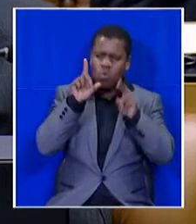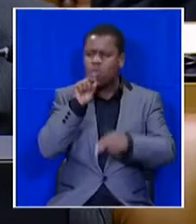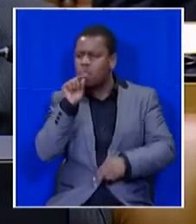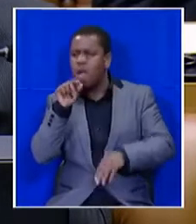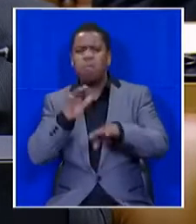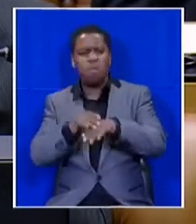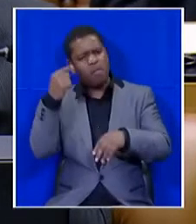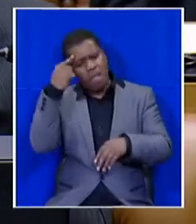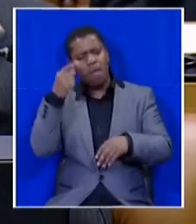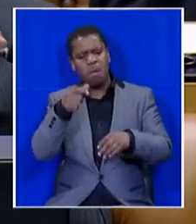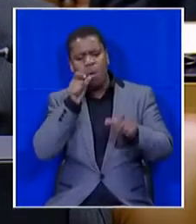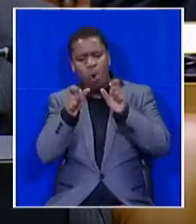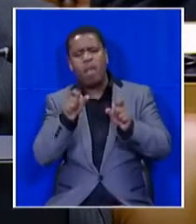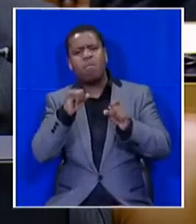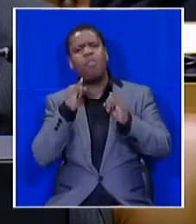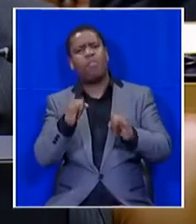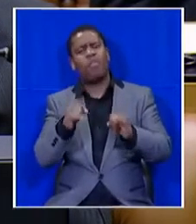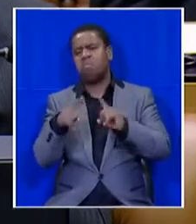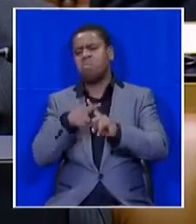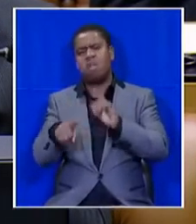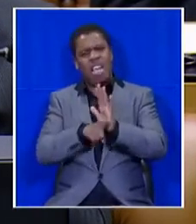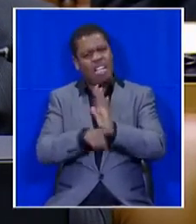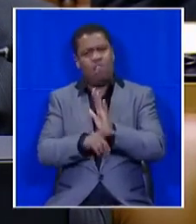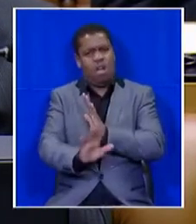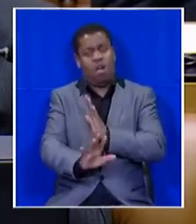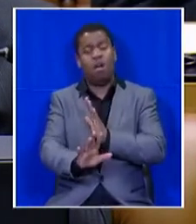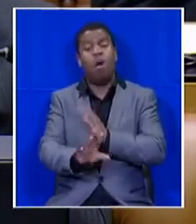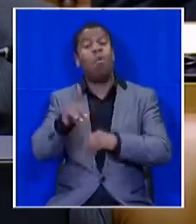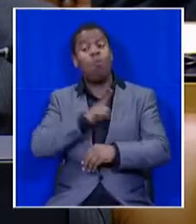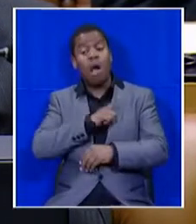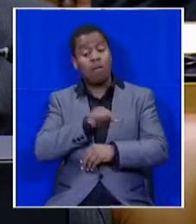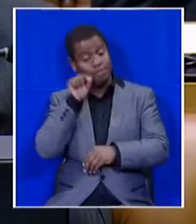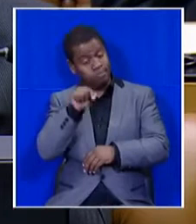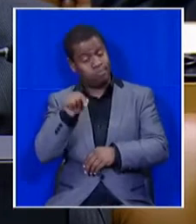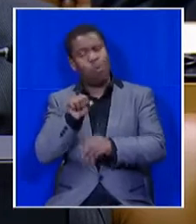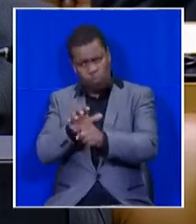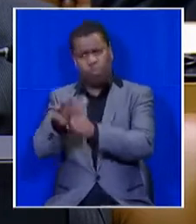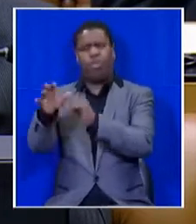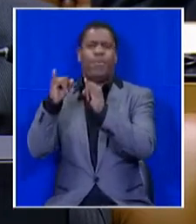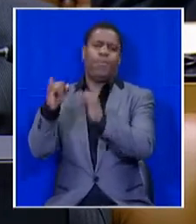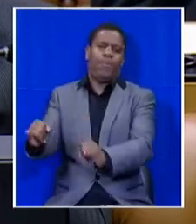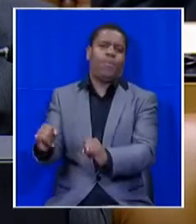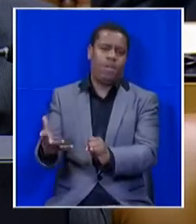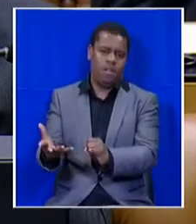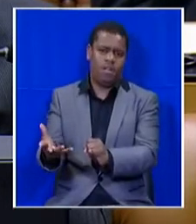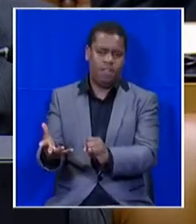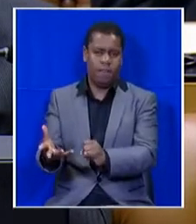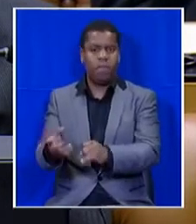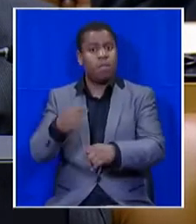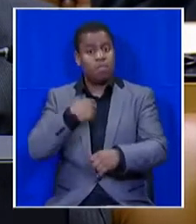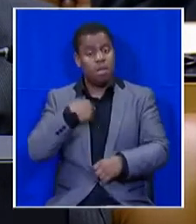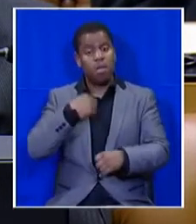happening. Because it is the statements that also exacerbate the situation. And we like to